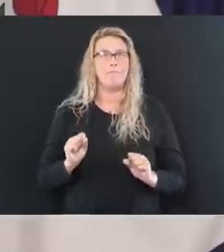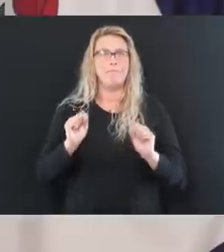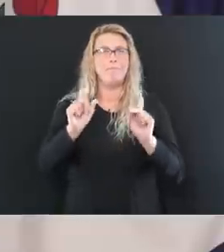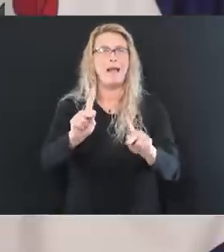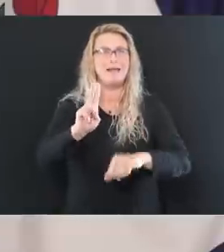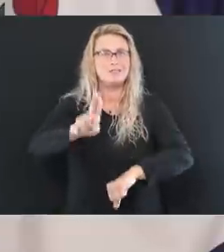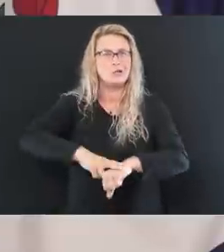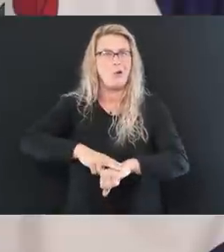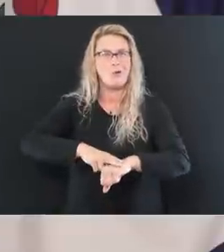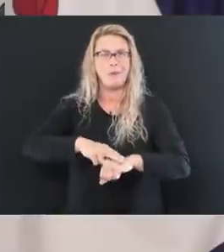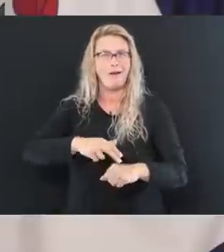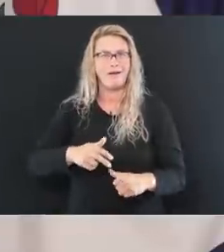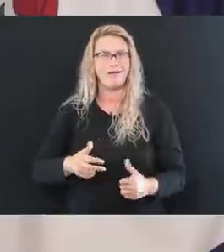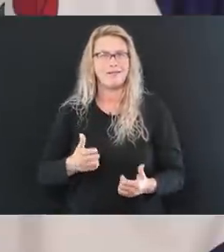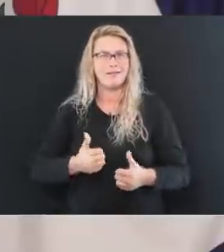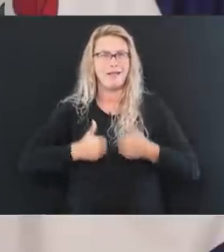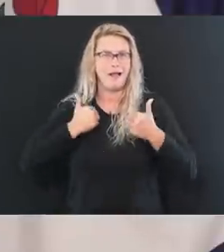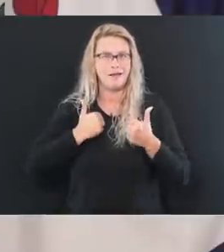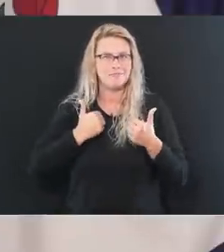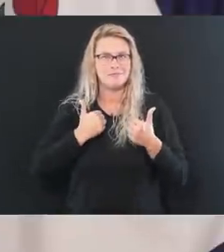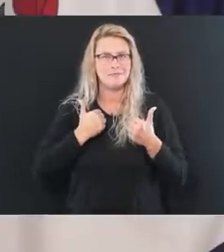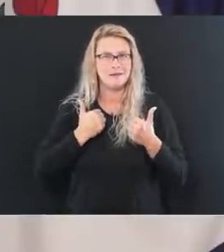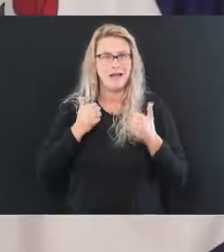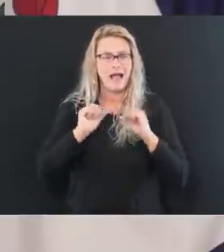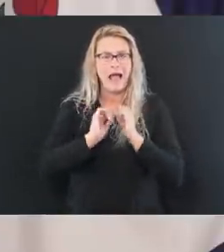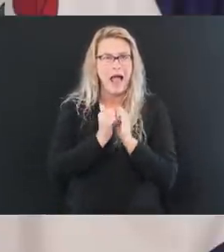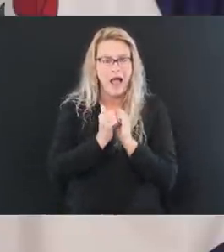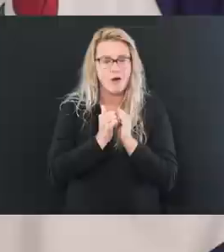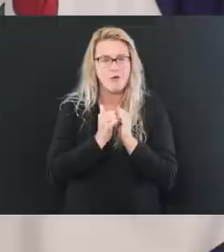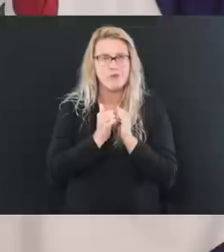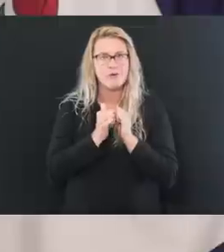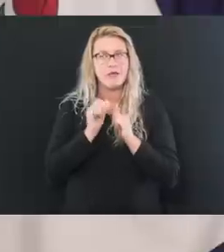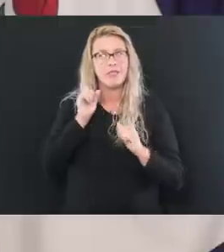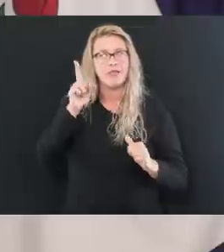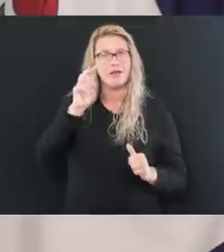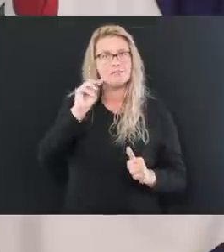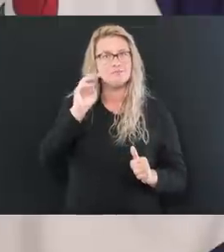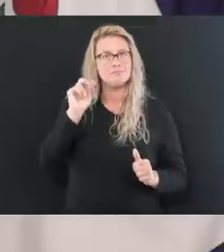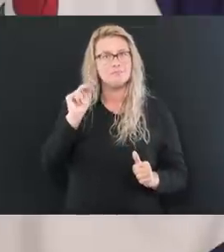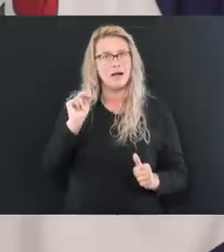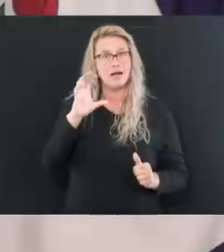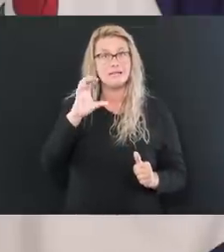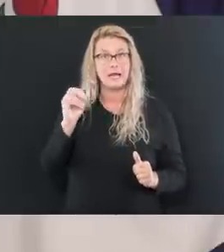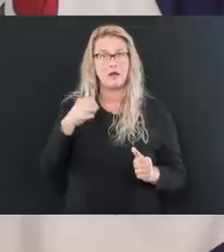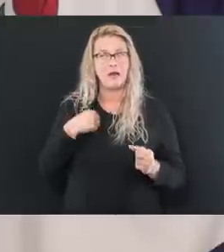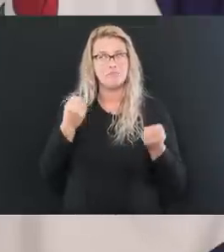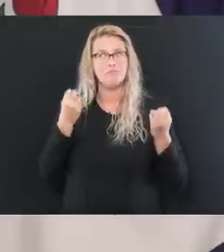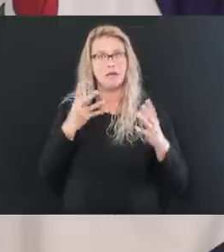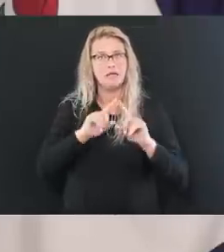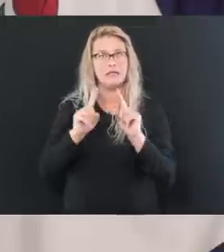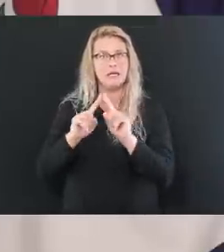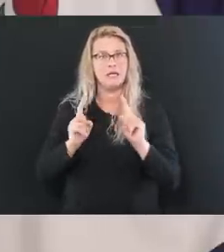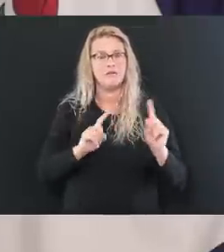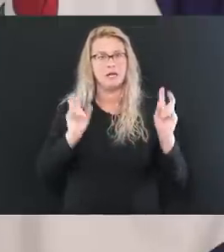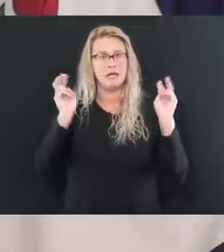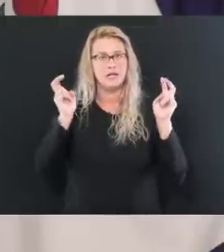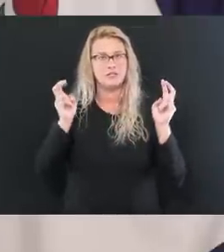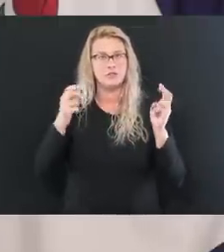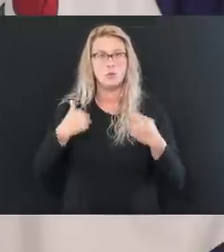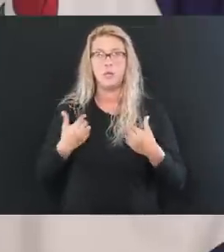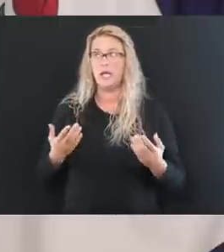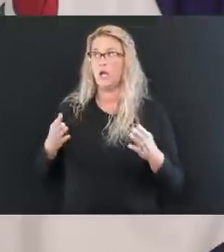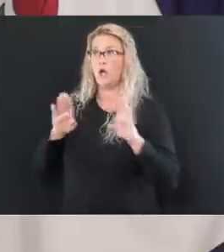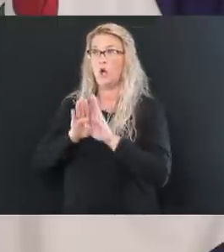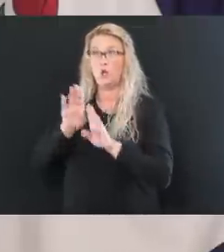normalcy in, in that county? Because we had all kinds of problems there, did we not? We've closed the